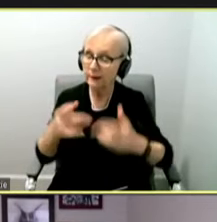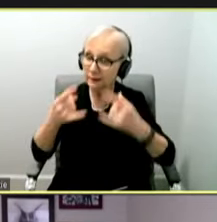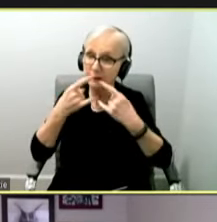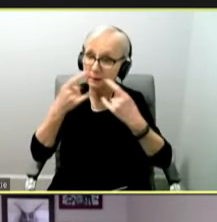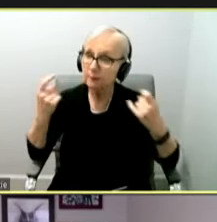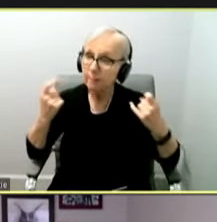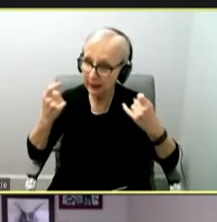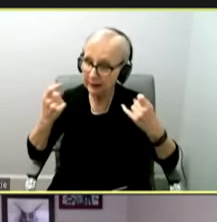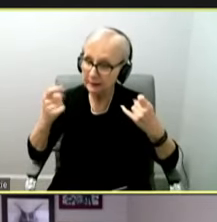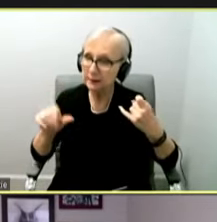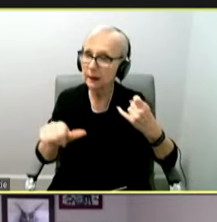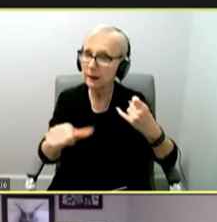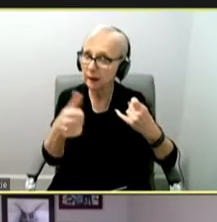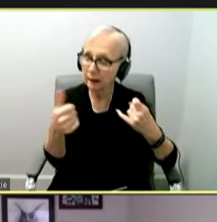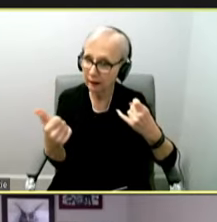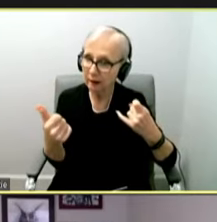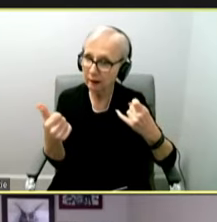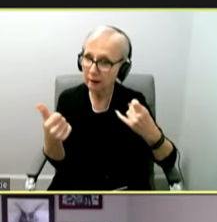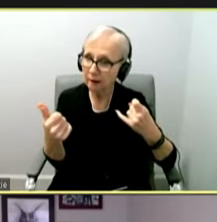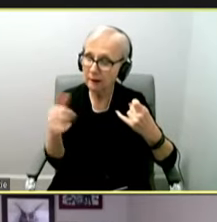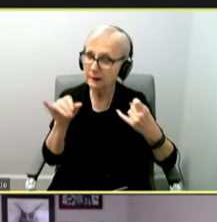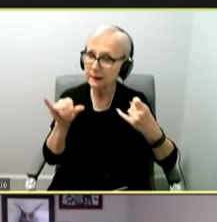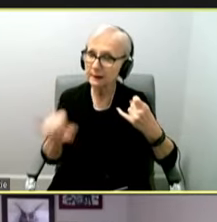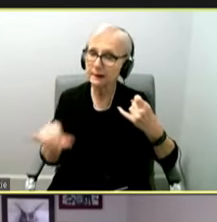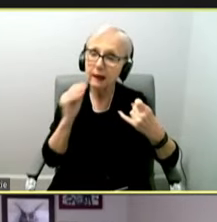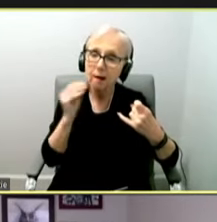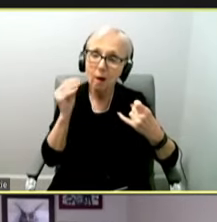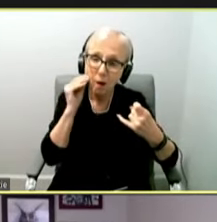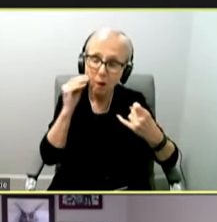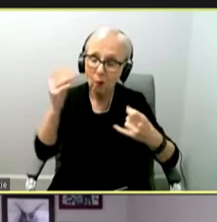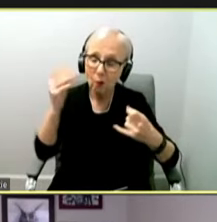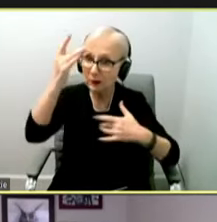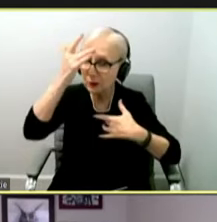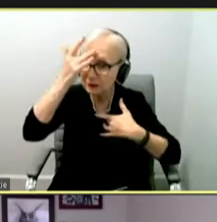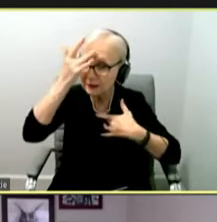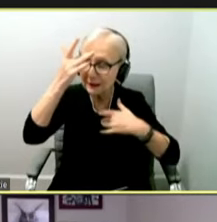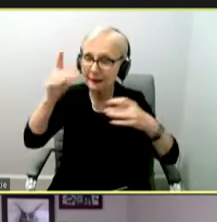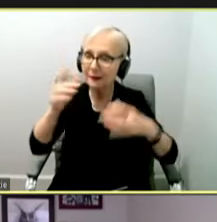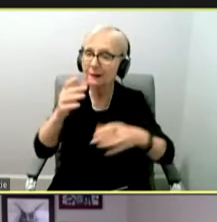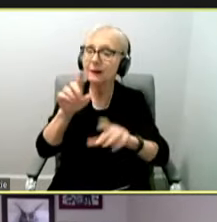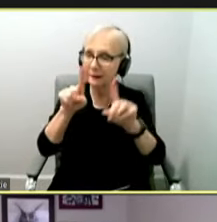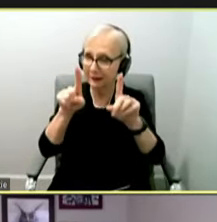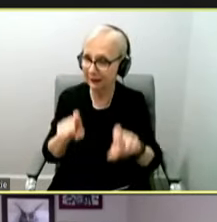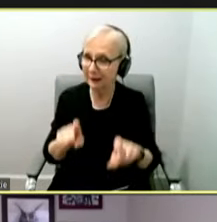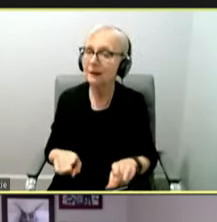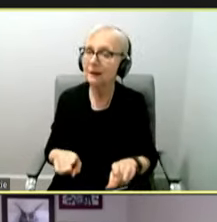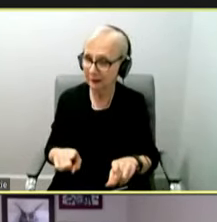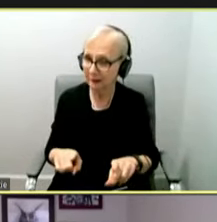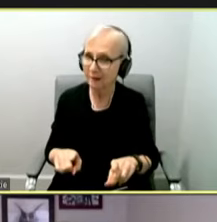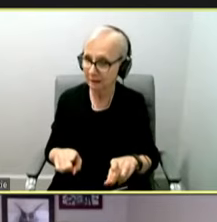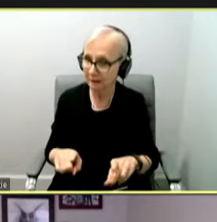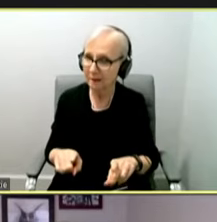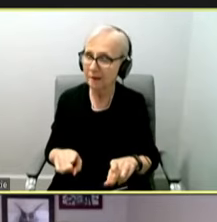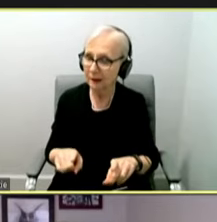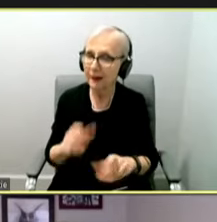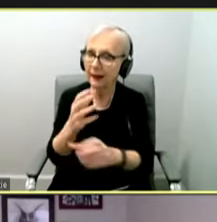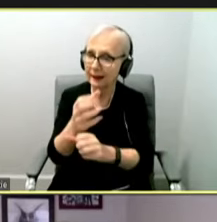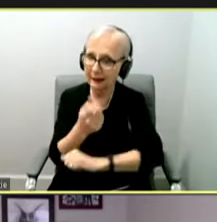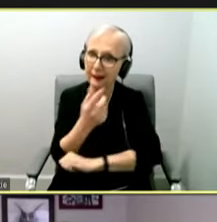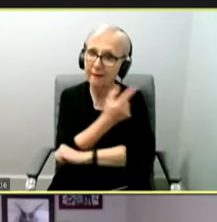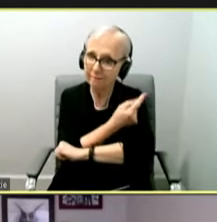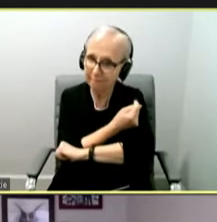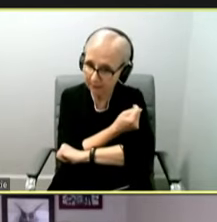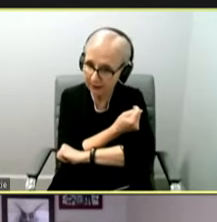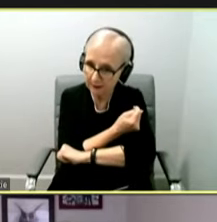Another precaution is, you know, staying home when you're sick and getting tested. And most importantly, getting the safe and effective vaccine,